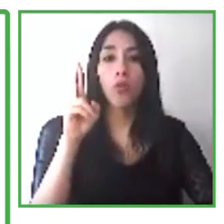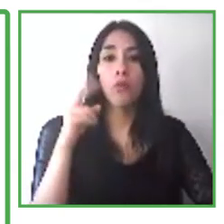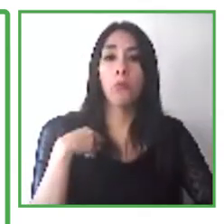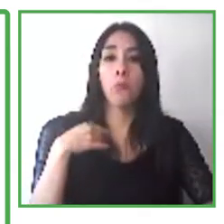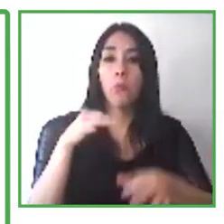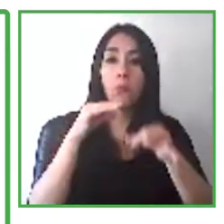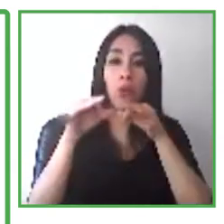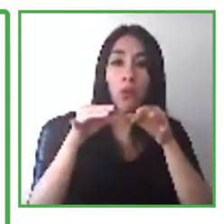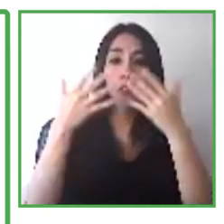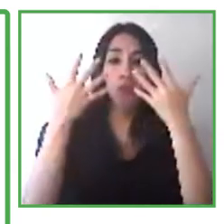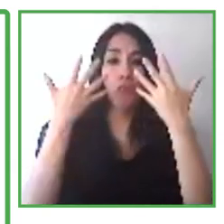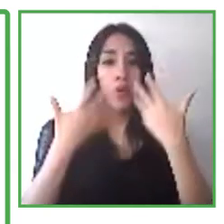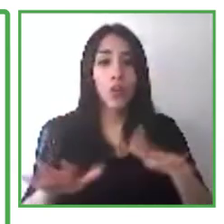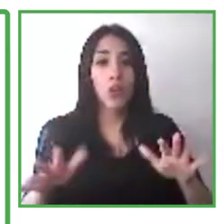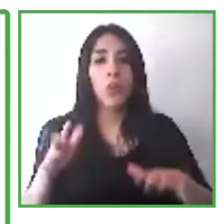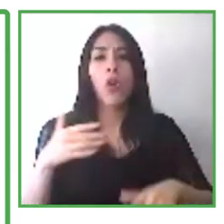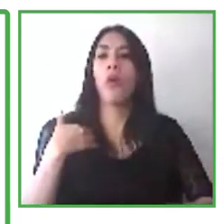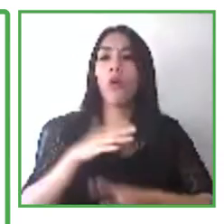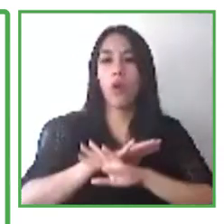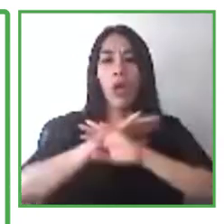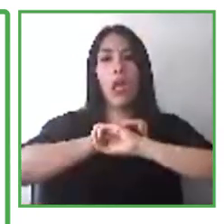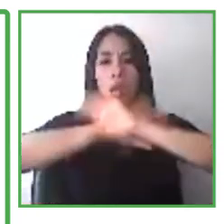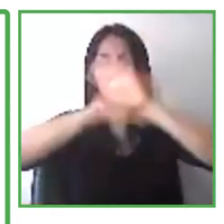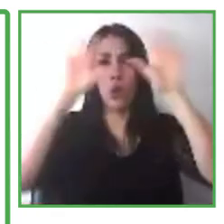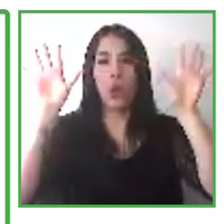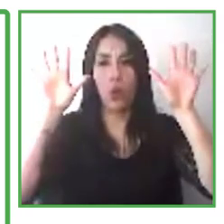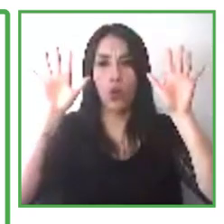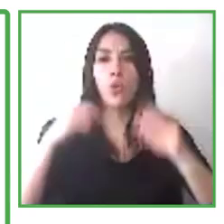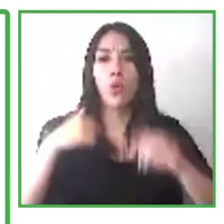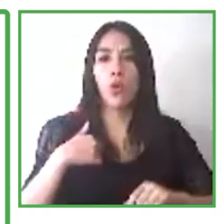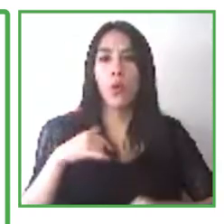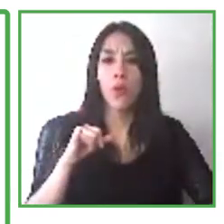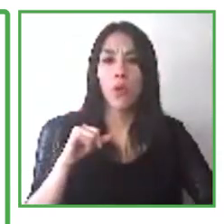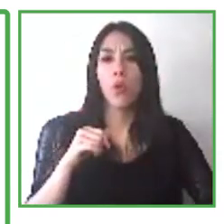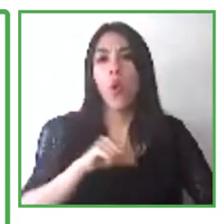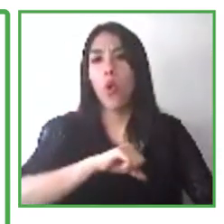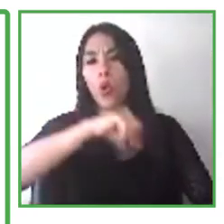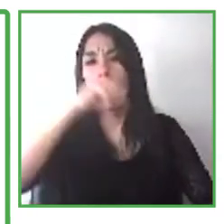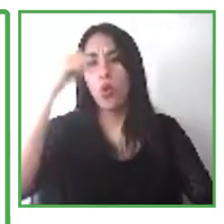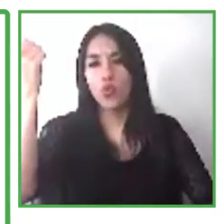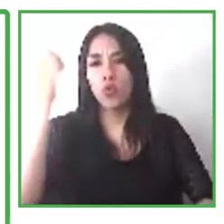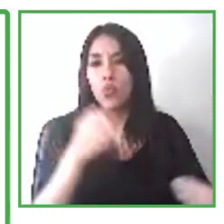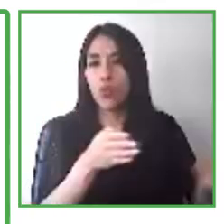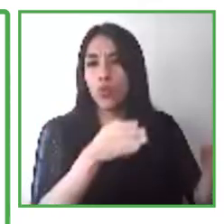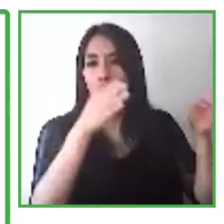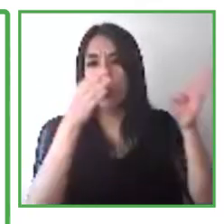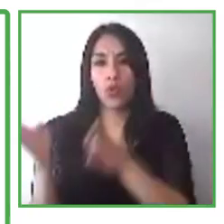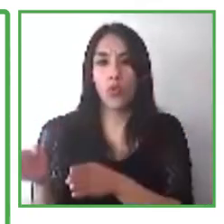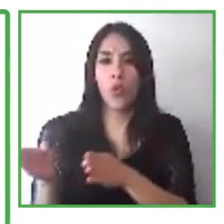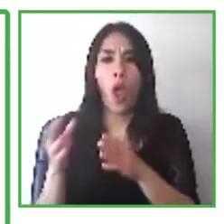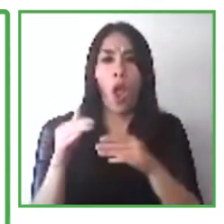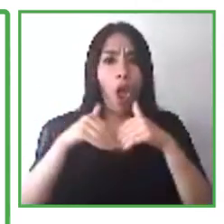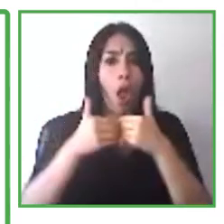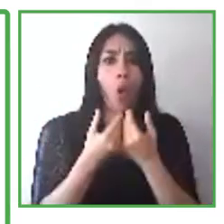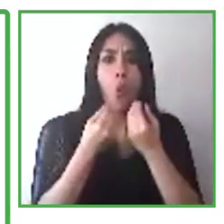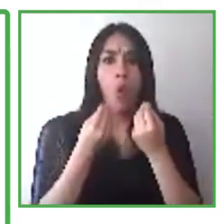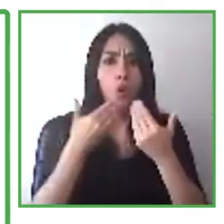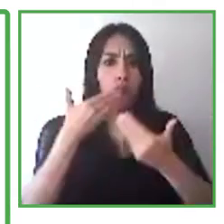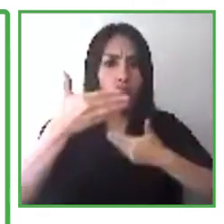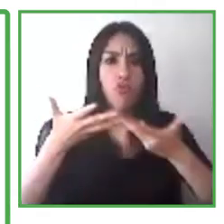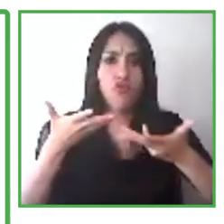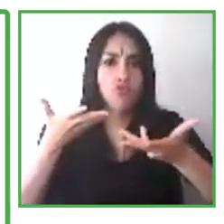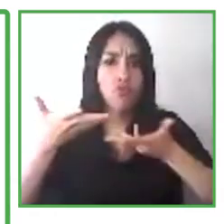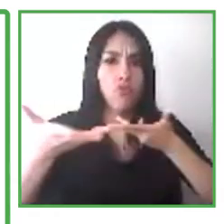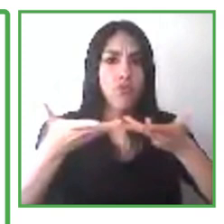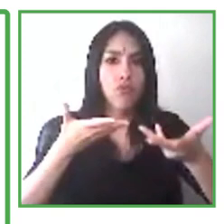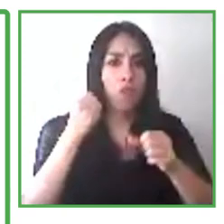first one is to promote diversity and inclusion through technology as a tool,